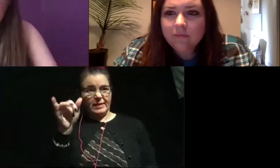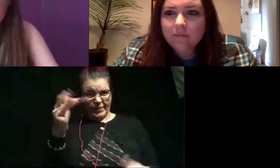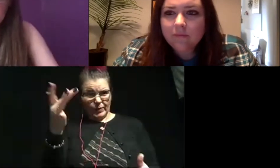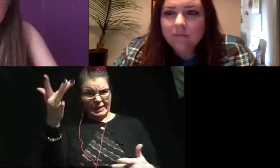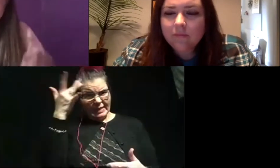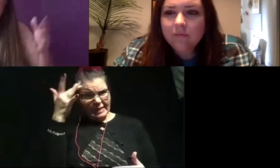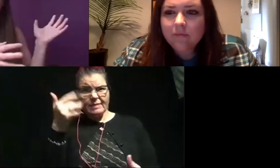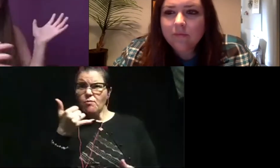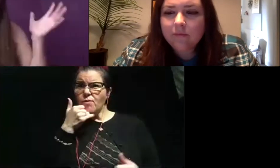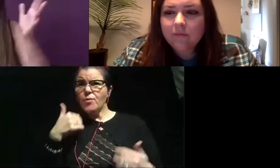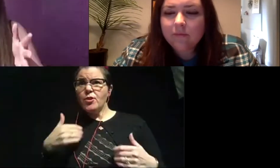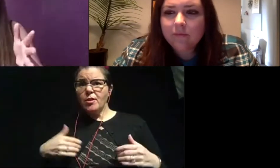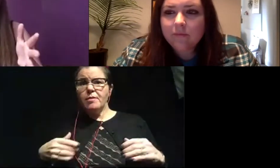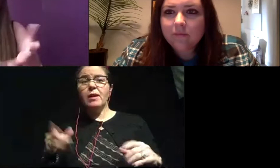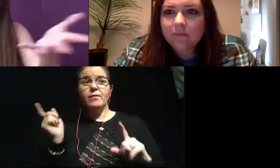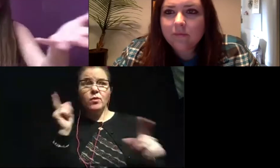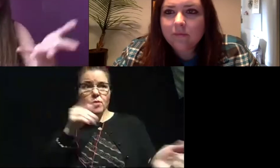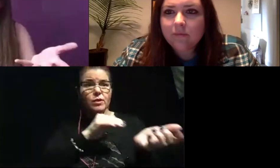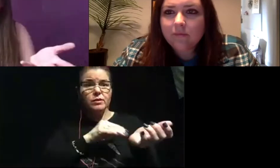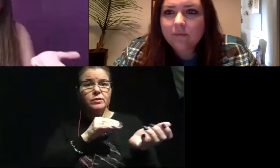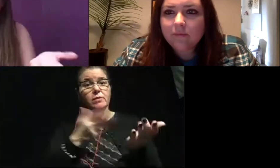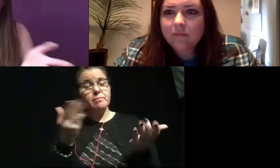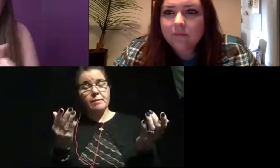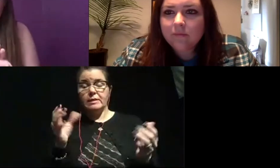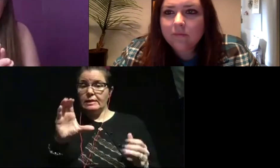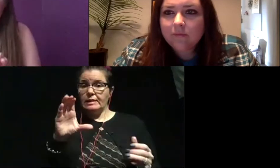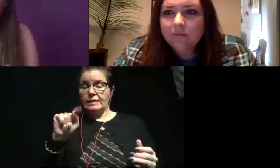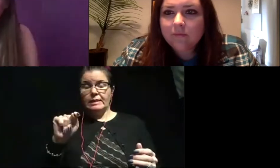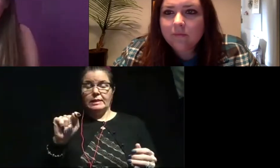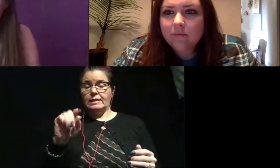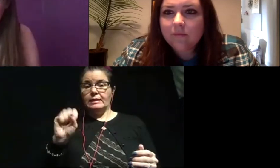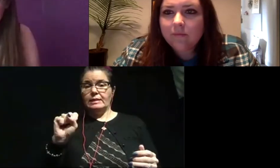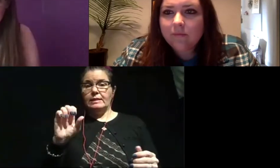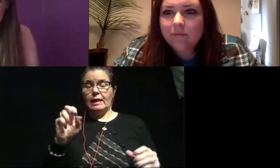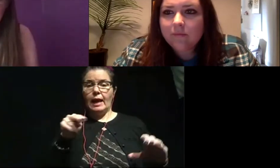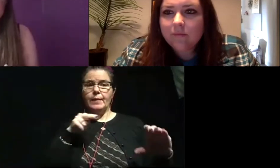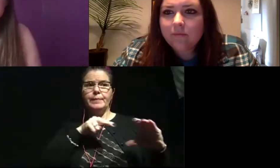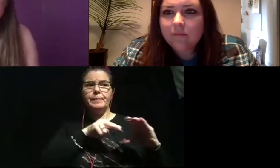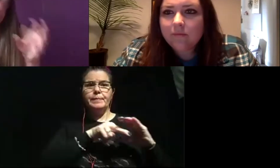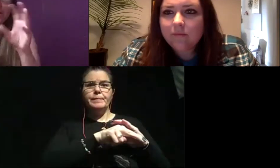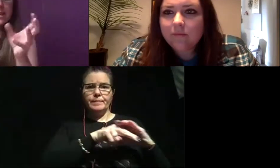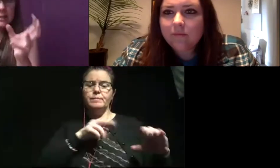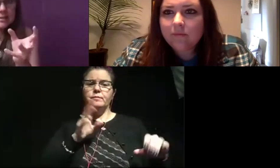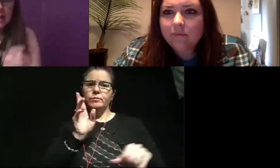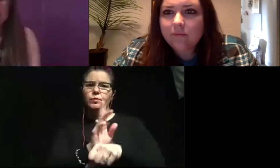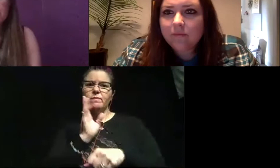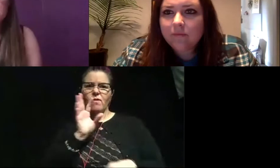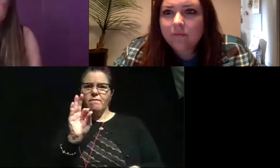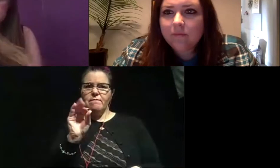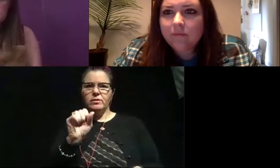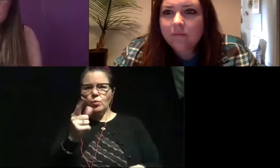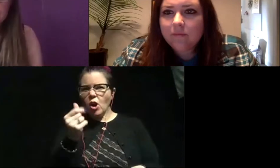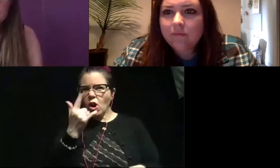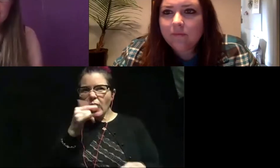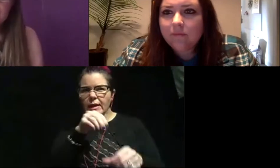something wrong with your body and you need to go to the doctor, you might go get a CT scan. We use those for fossils now to see what the inside of fossils